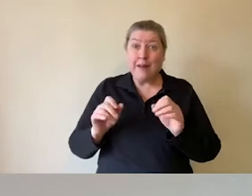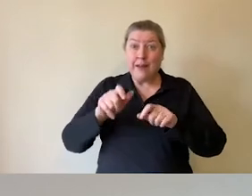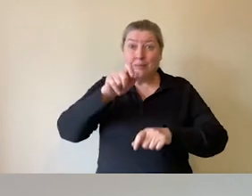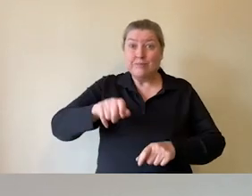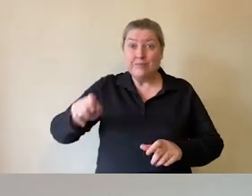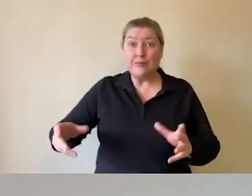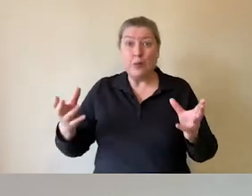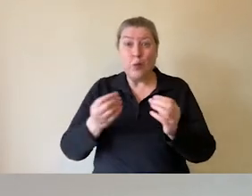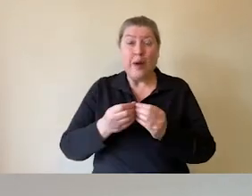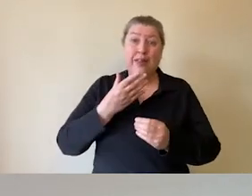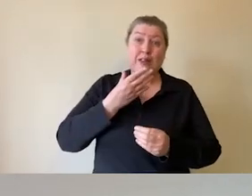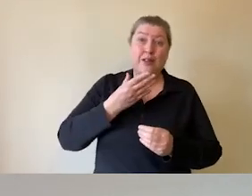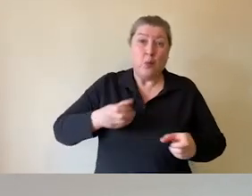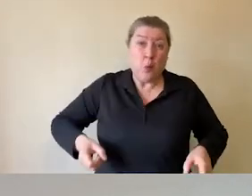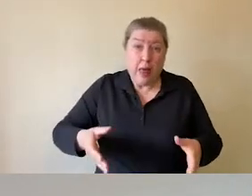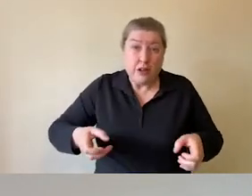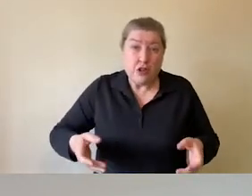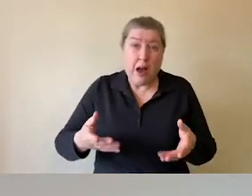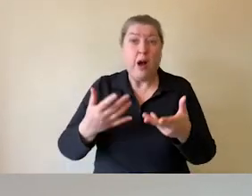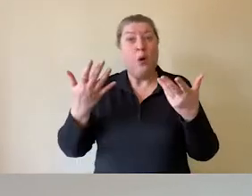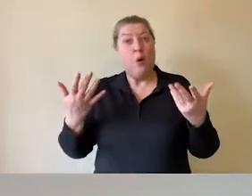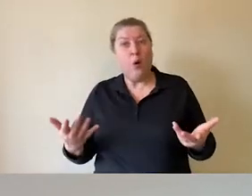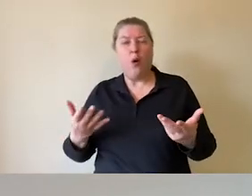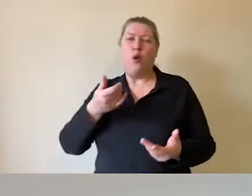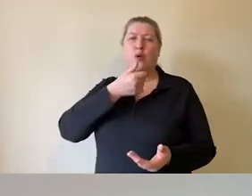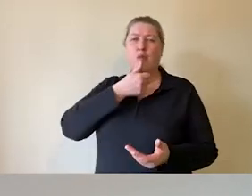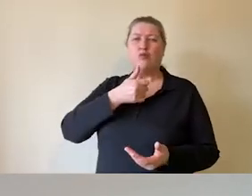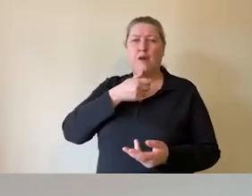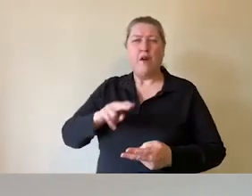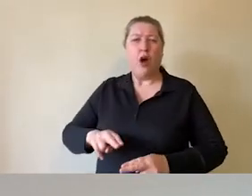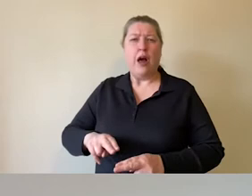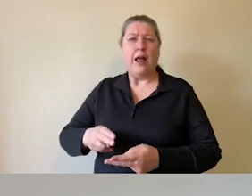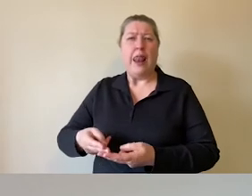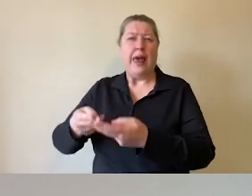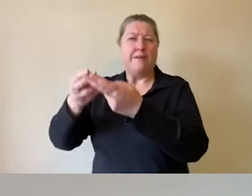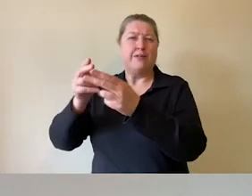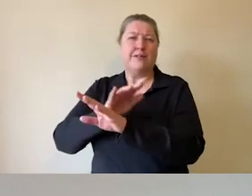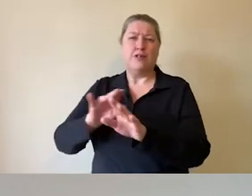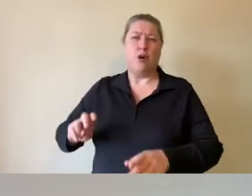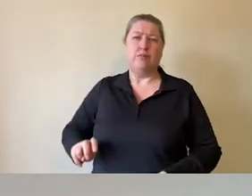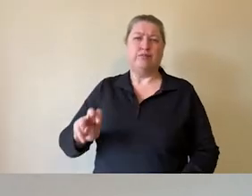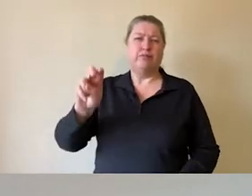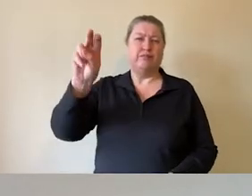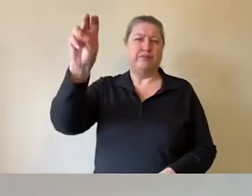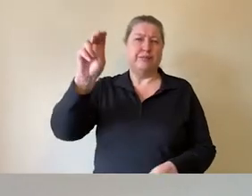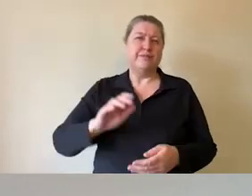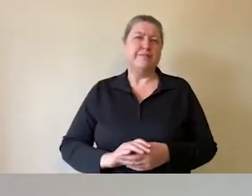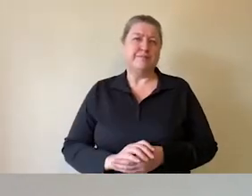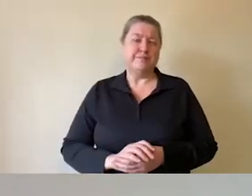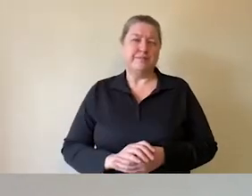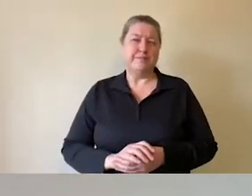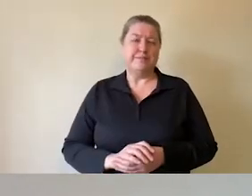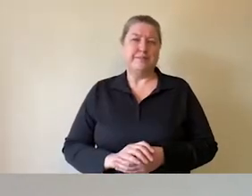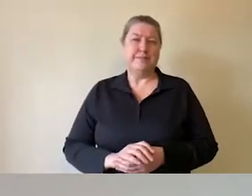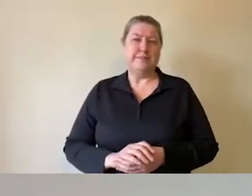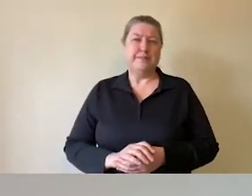who either use a wheelchair or prefer to use a lift rather than the flight of steps that leads up